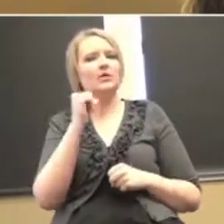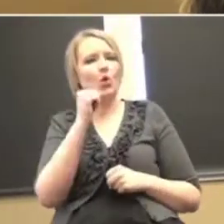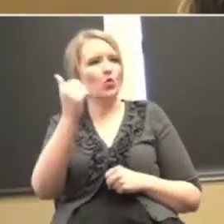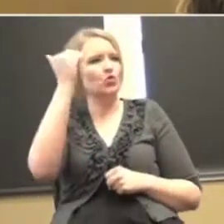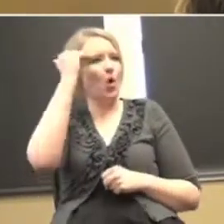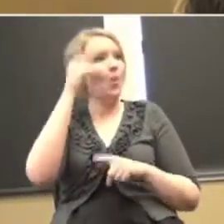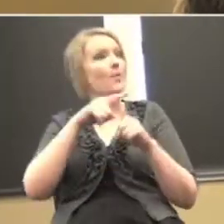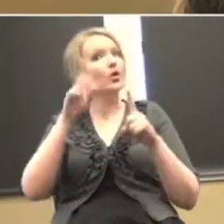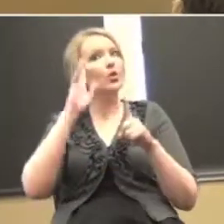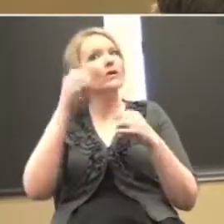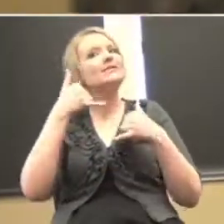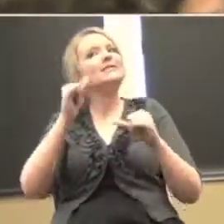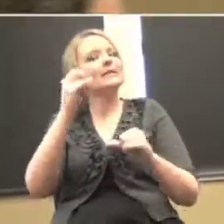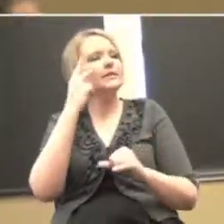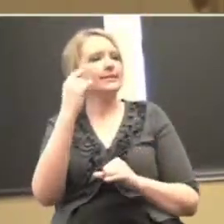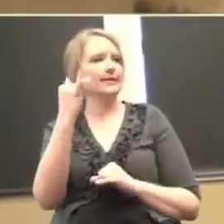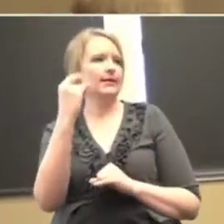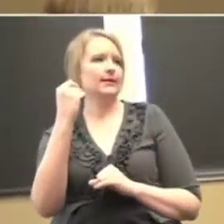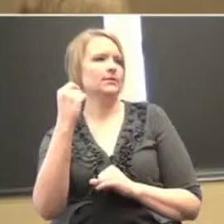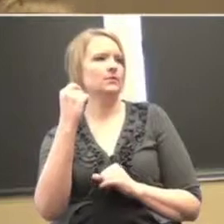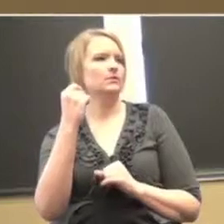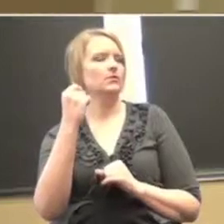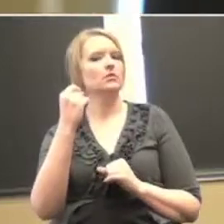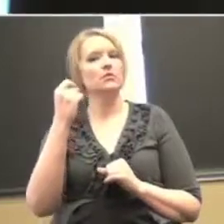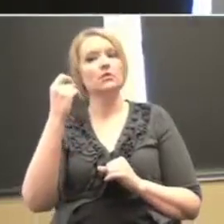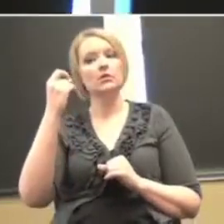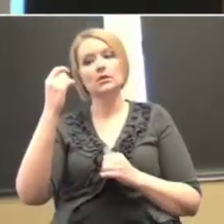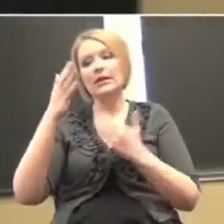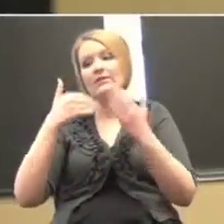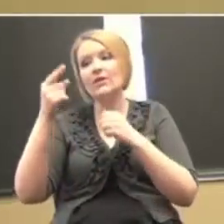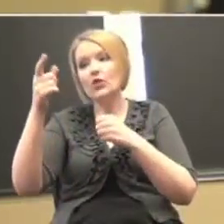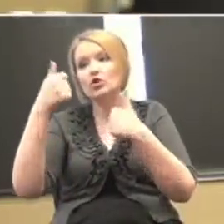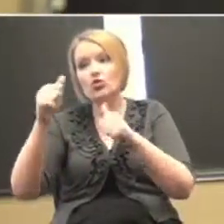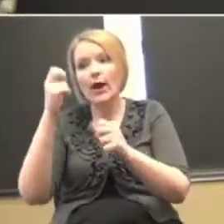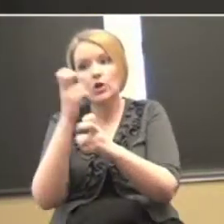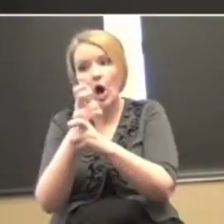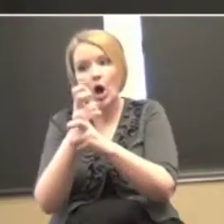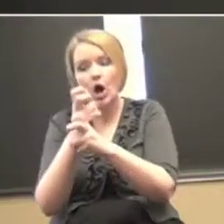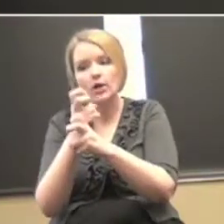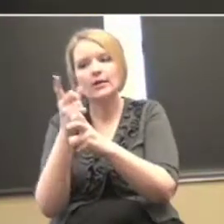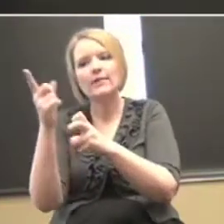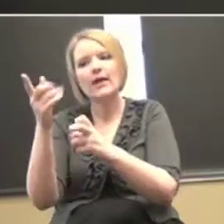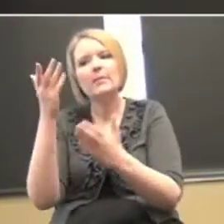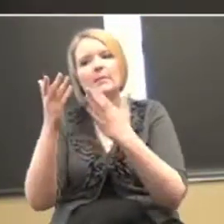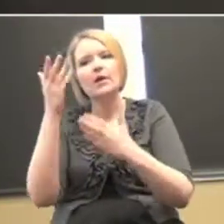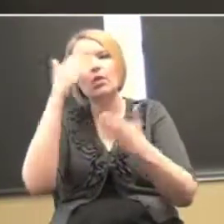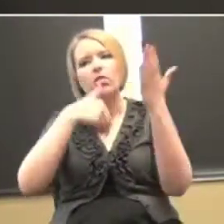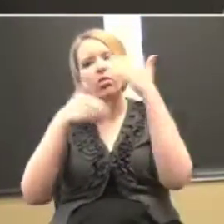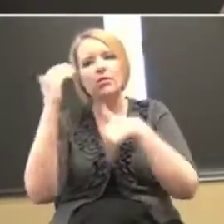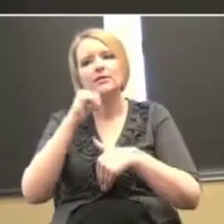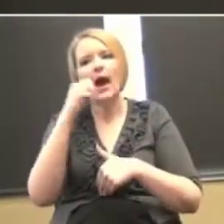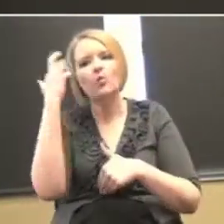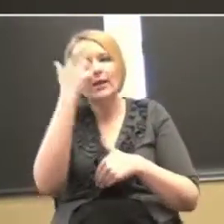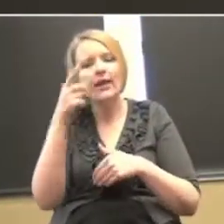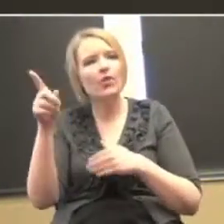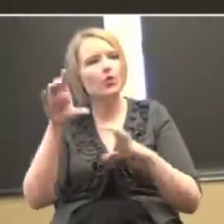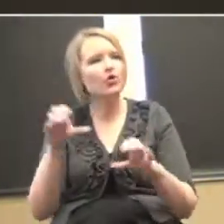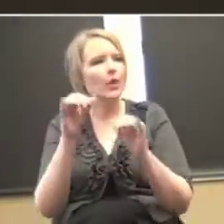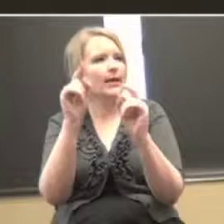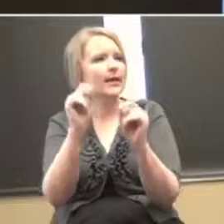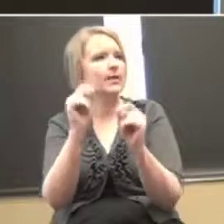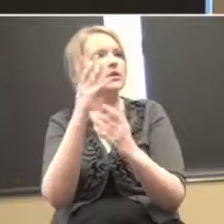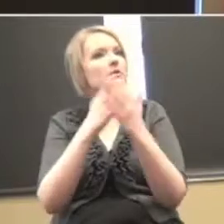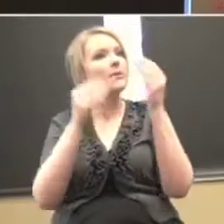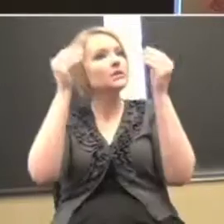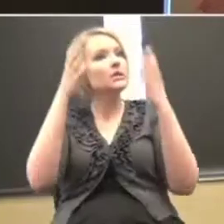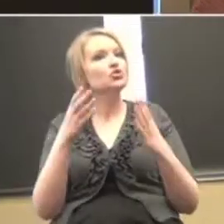see it when you're observing even if they're trying harder or whatever because you're there and they're not seeing that as a problem. Yeah, so teachers don't notice